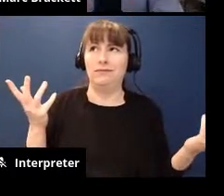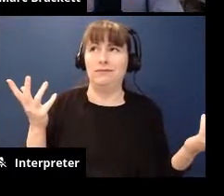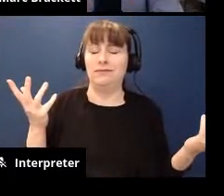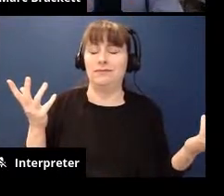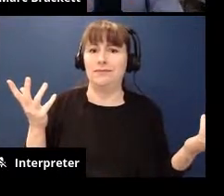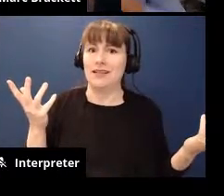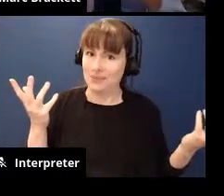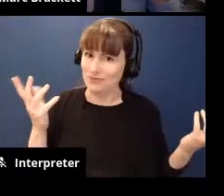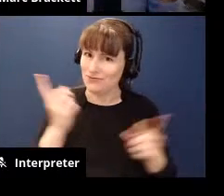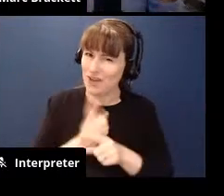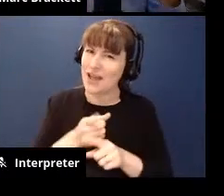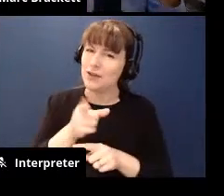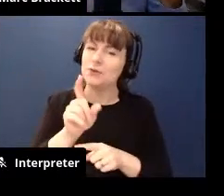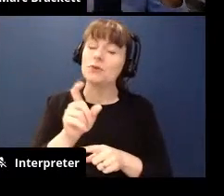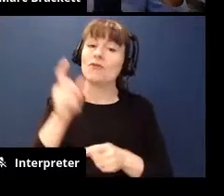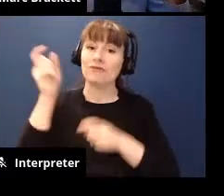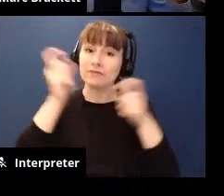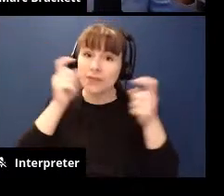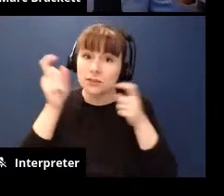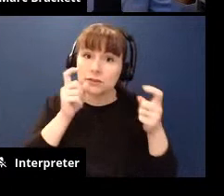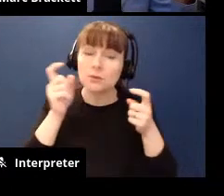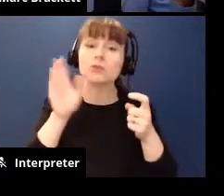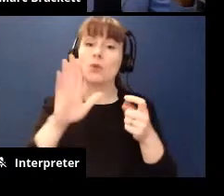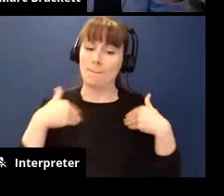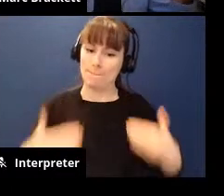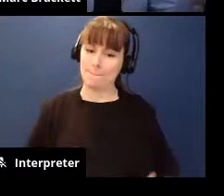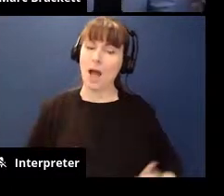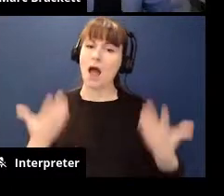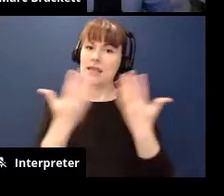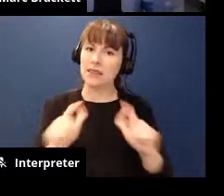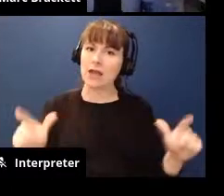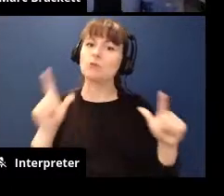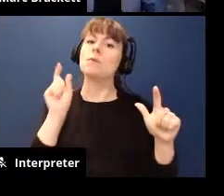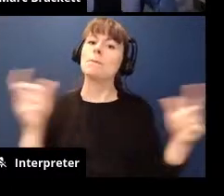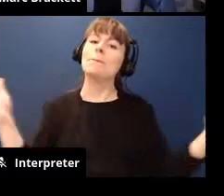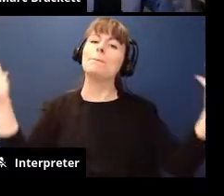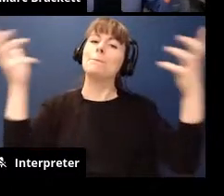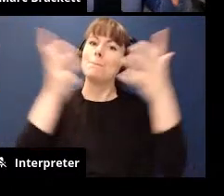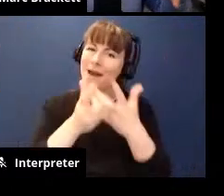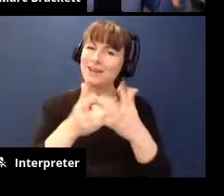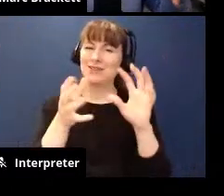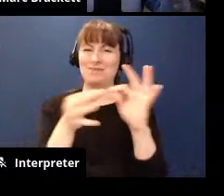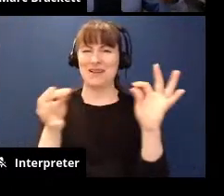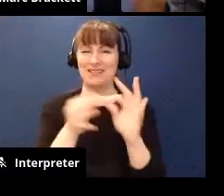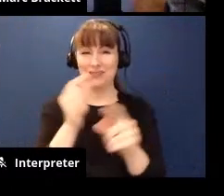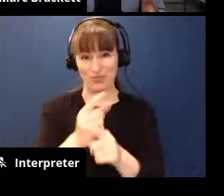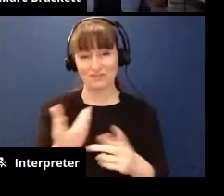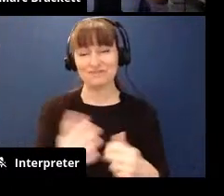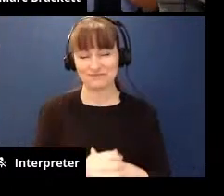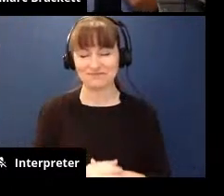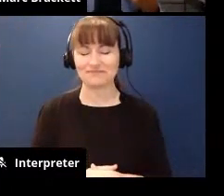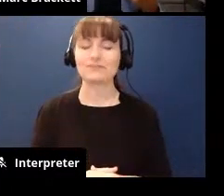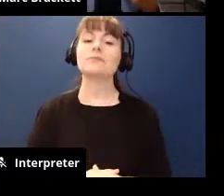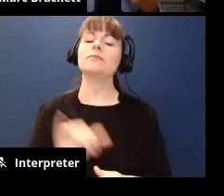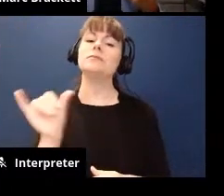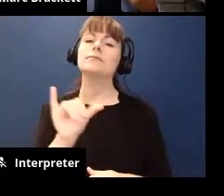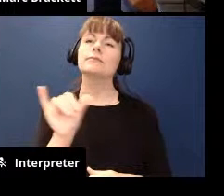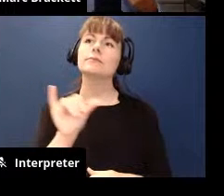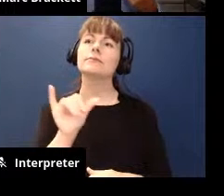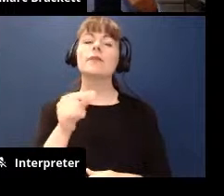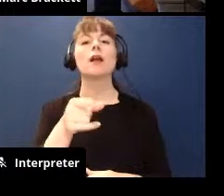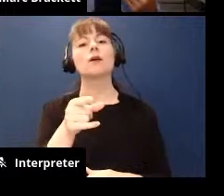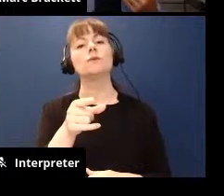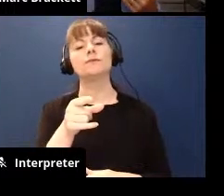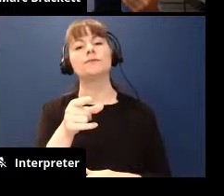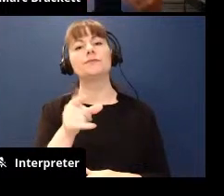right you got it like your facial expression your body language has got to like match you know the strategy also right you have